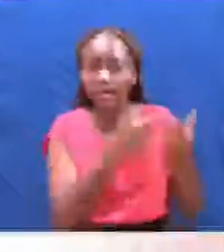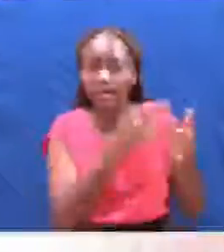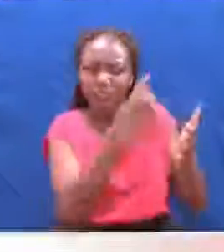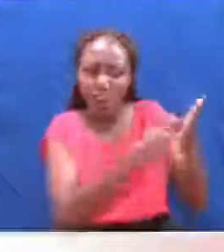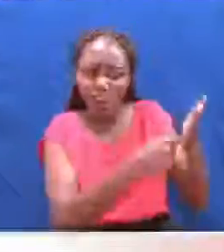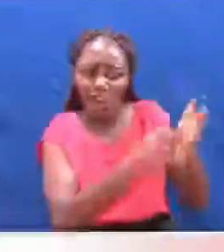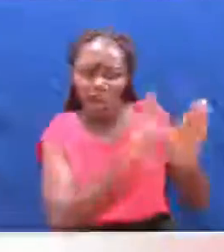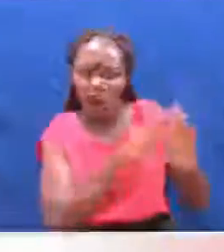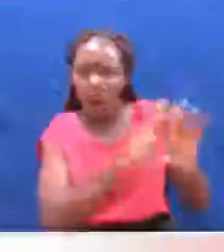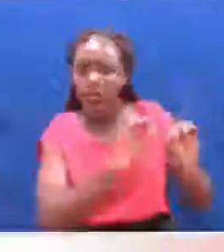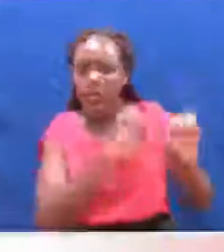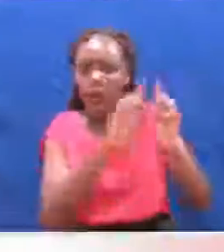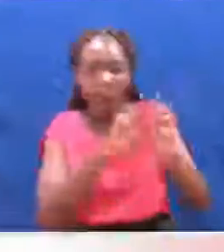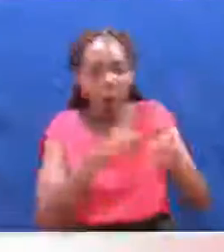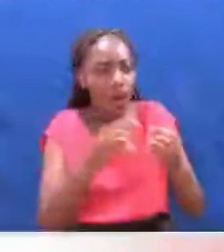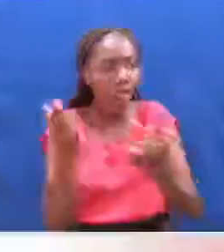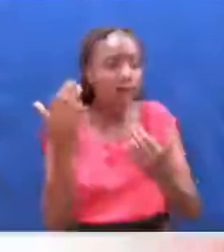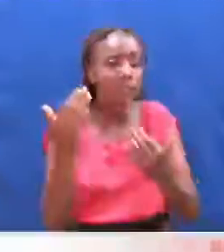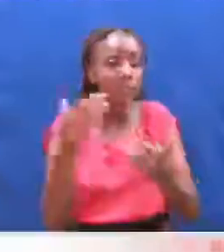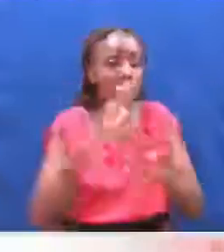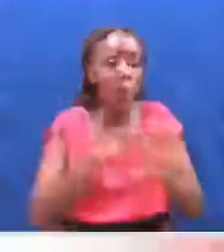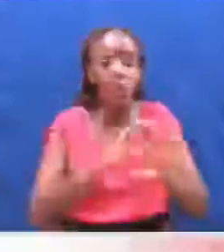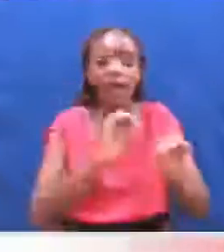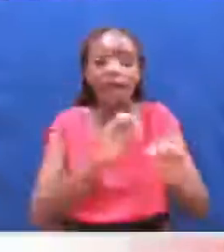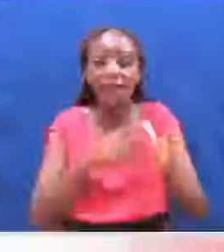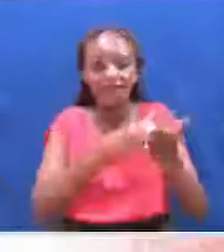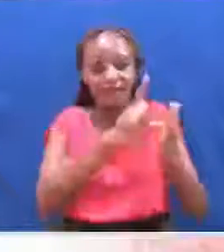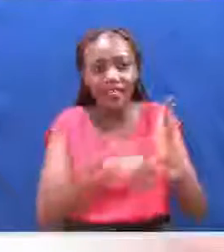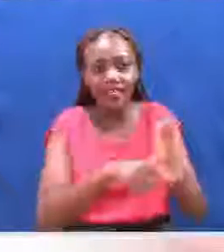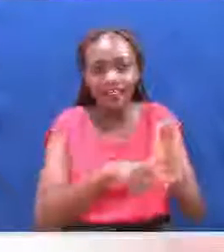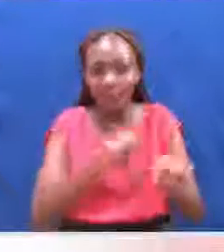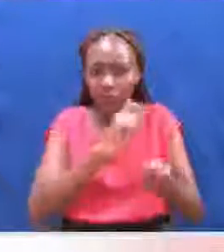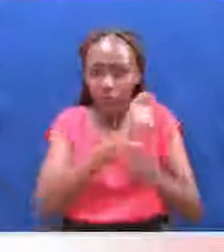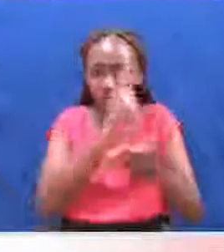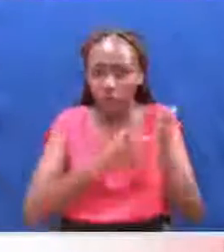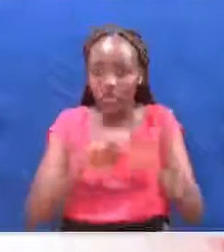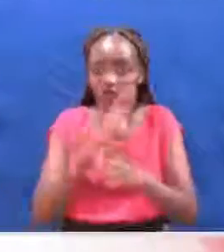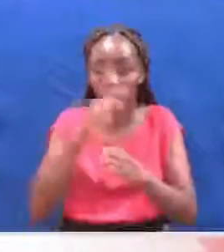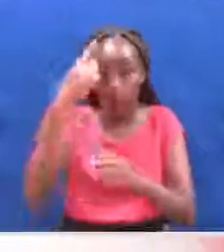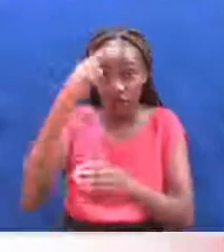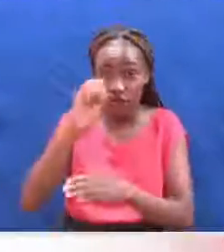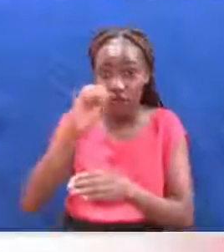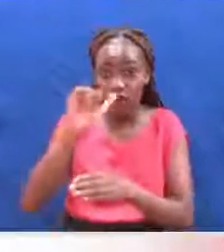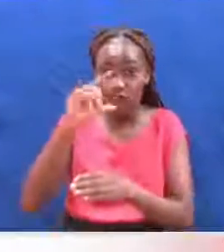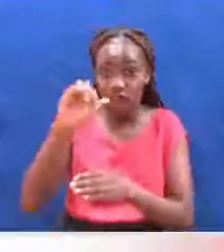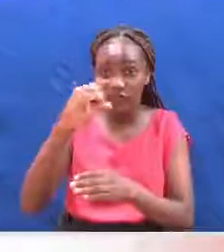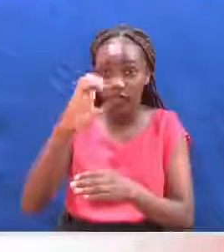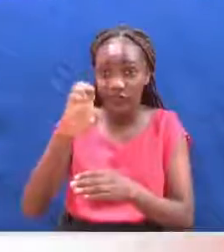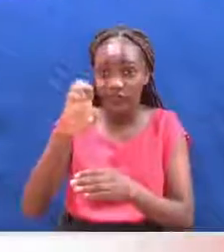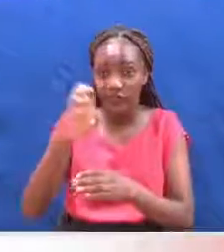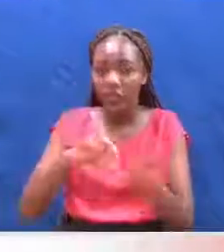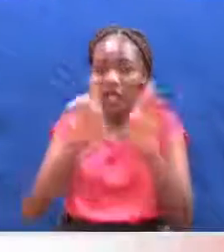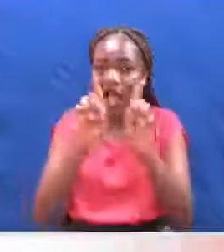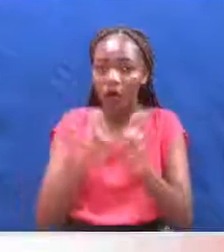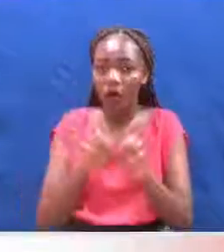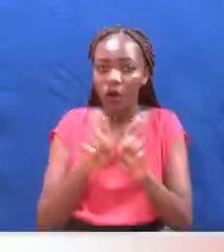not so good, or I am expecting it not to be so good. Would you like to have it for silage? But the crop in the field has to